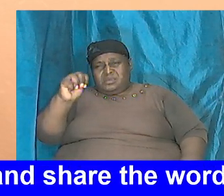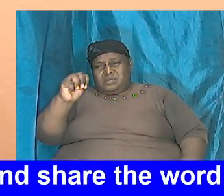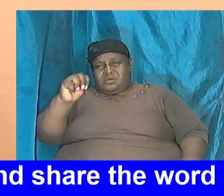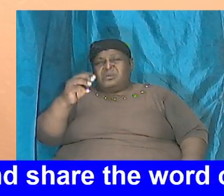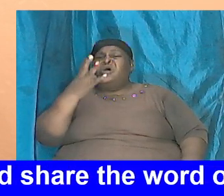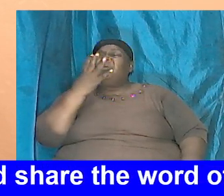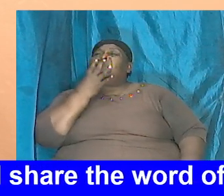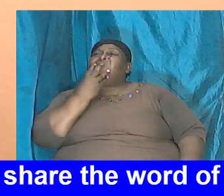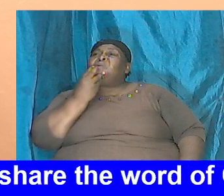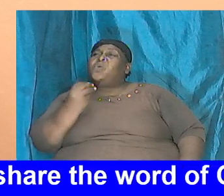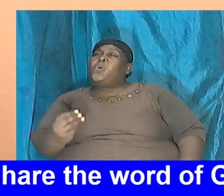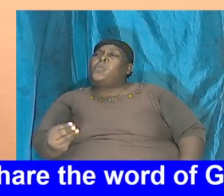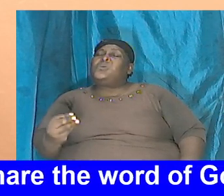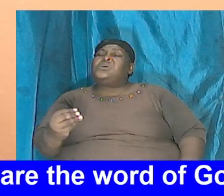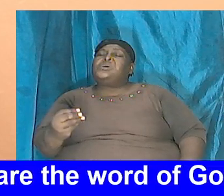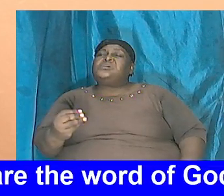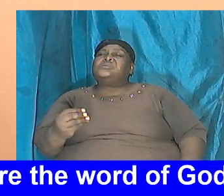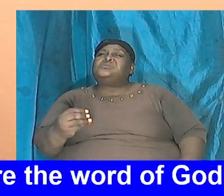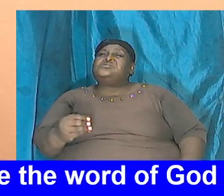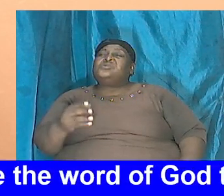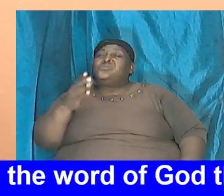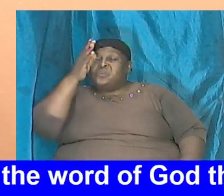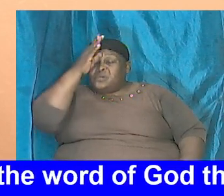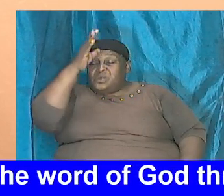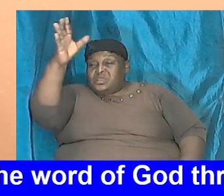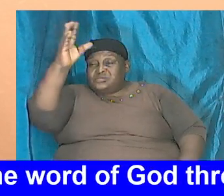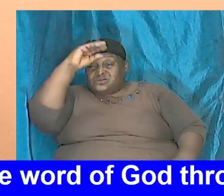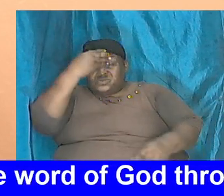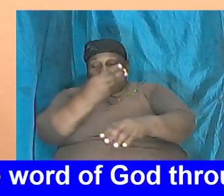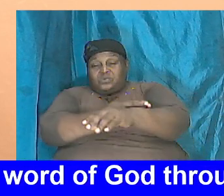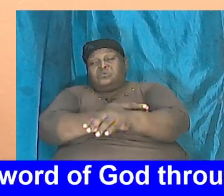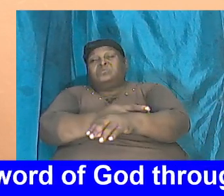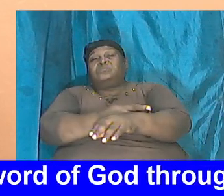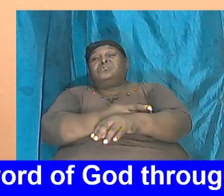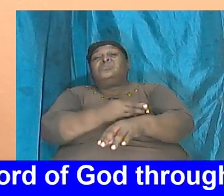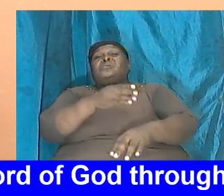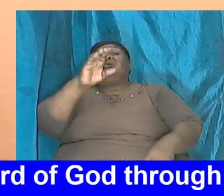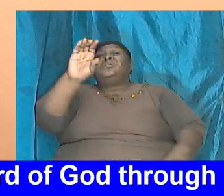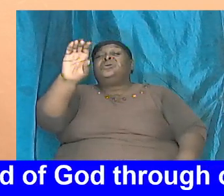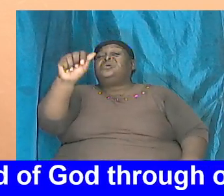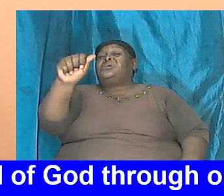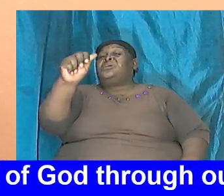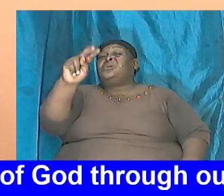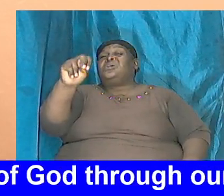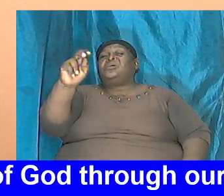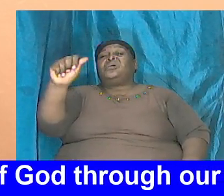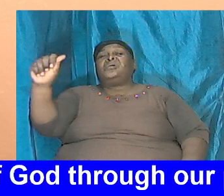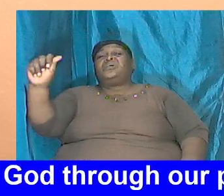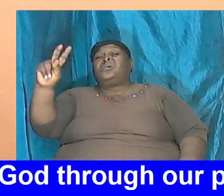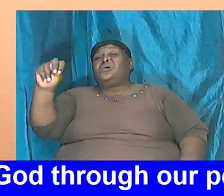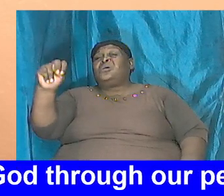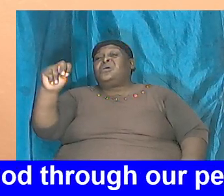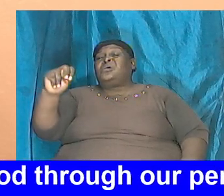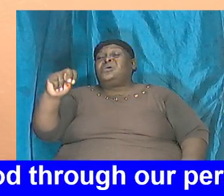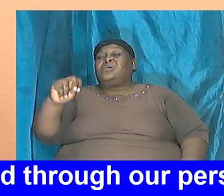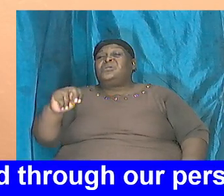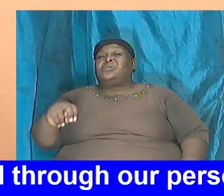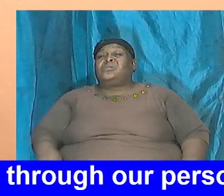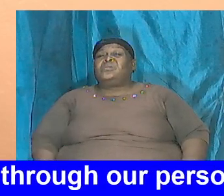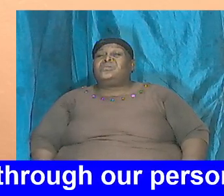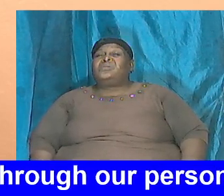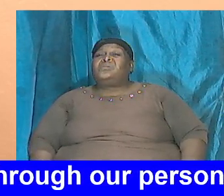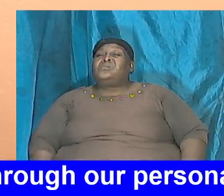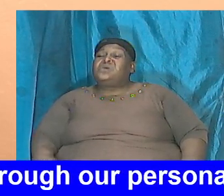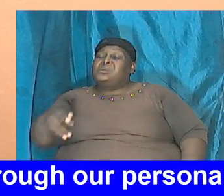Canaan that was cursed why didn't Noah curse Ham if he was going to curse anybody since it was Ham that